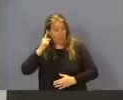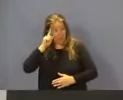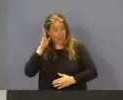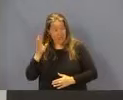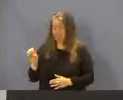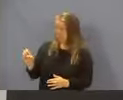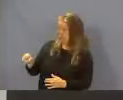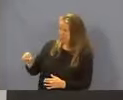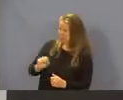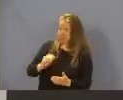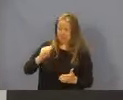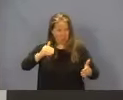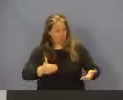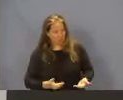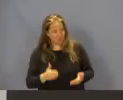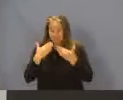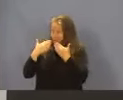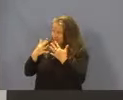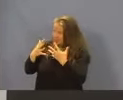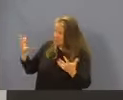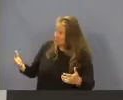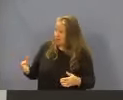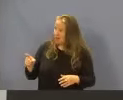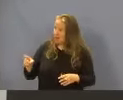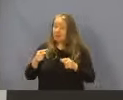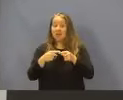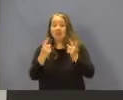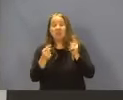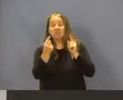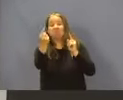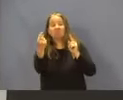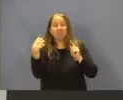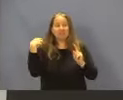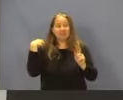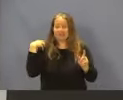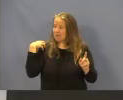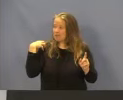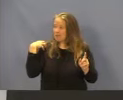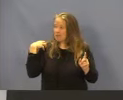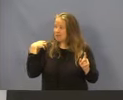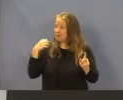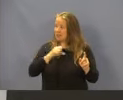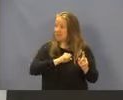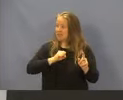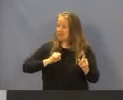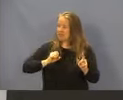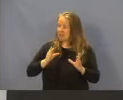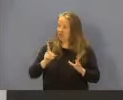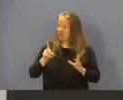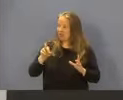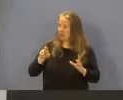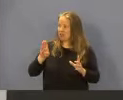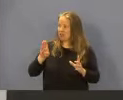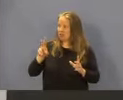Indeed it is. welcome. Thank you very much. Mr. Chairman, across the street, the Capitol, as Senator Dr. Burke will recall,